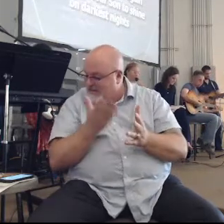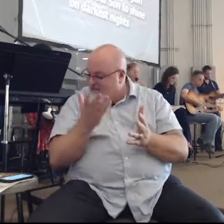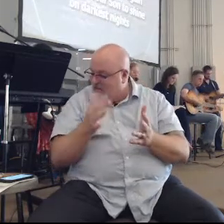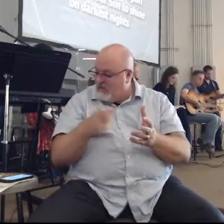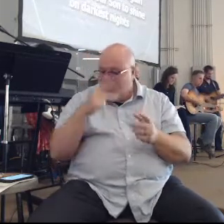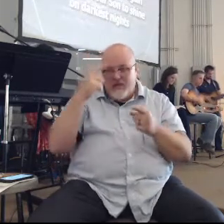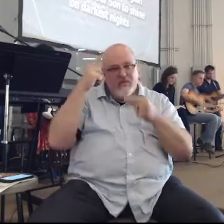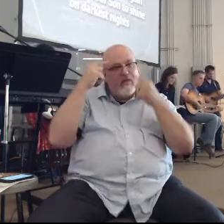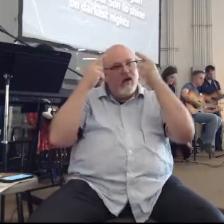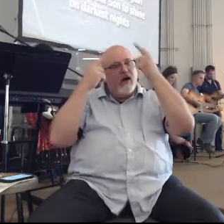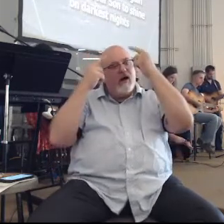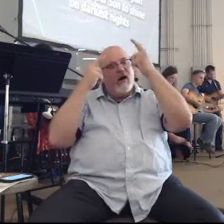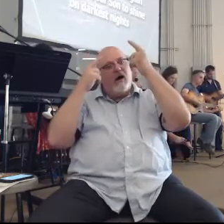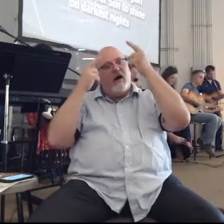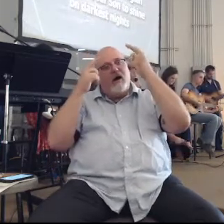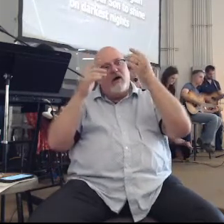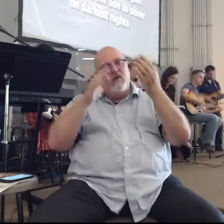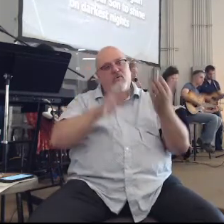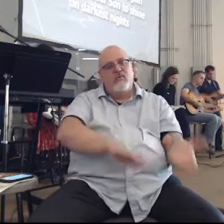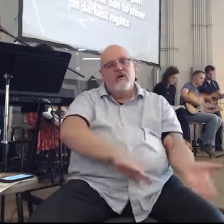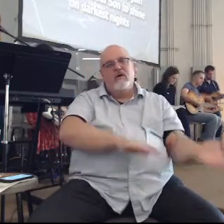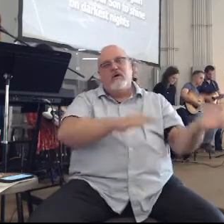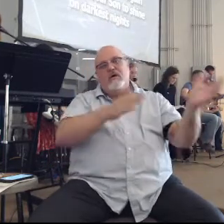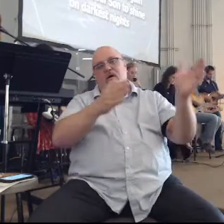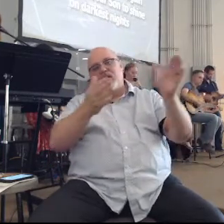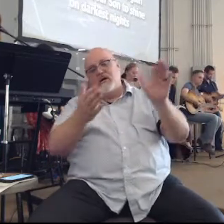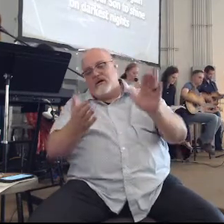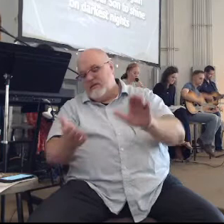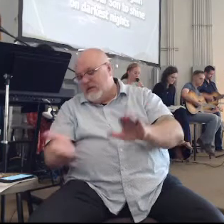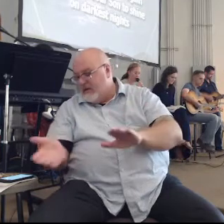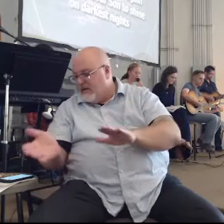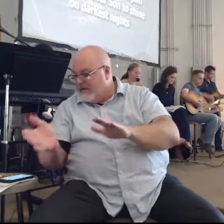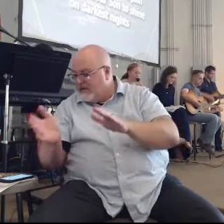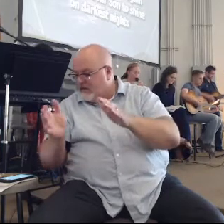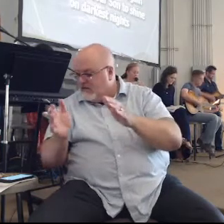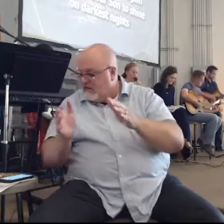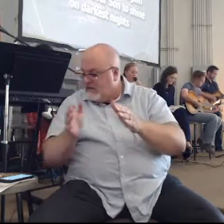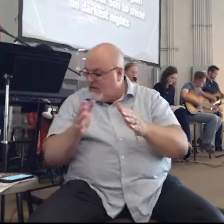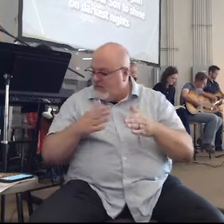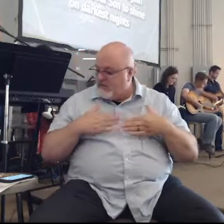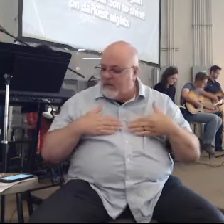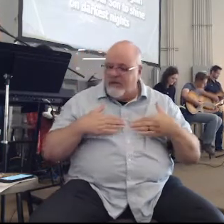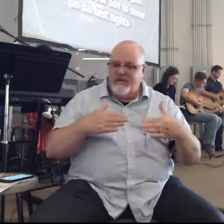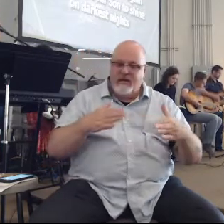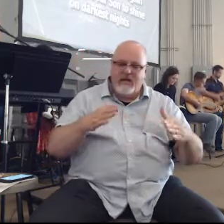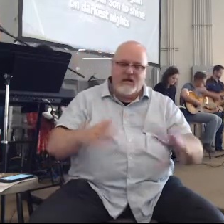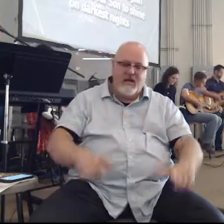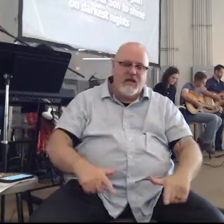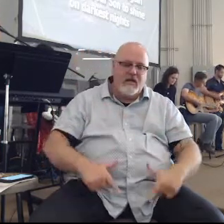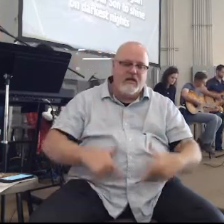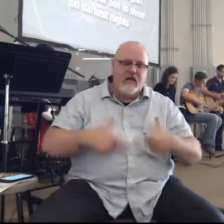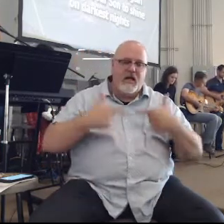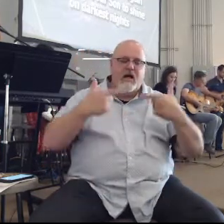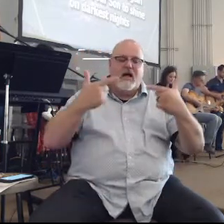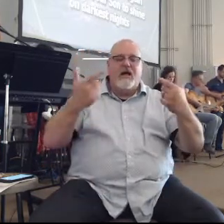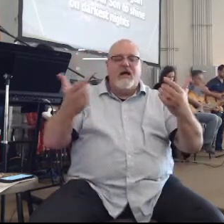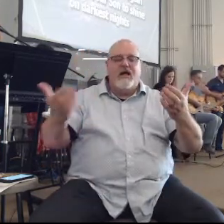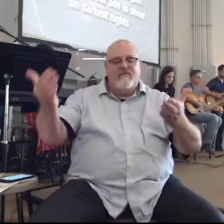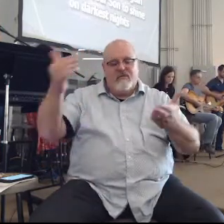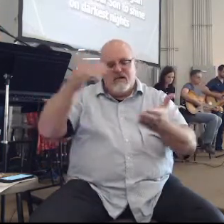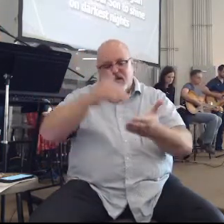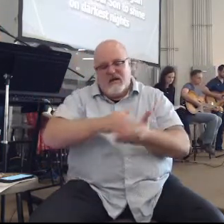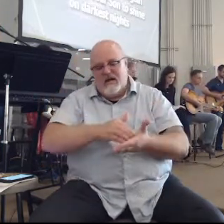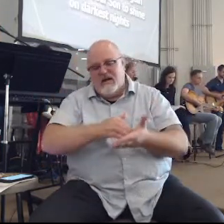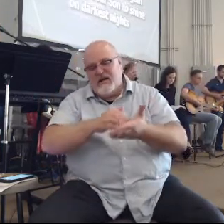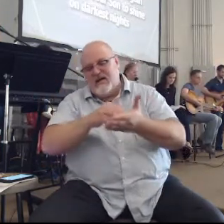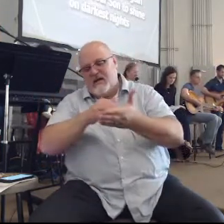You're trusting to live the silence grace But we're dead, our breathing in life